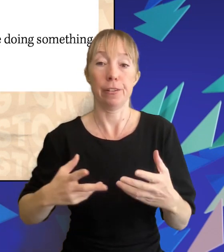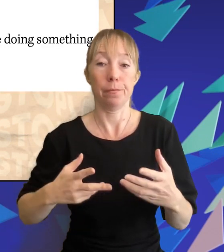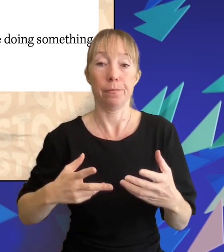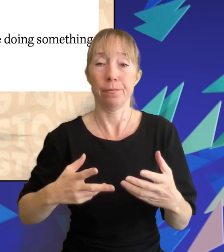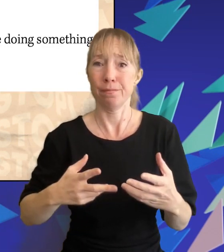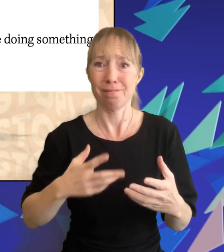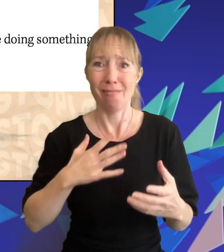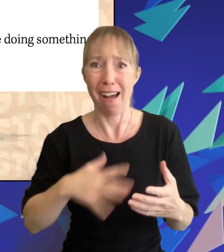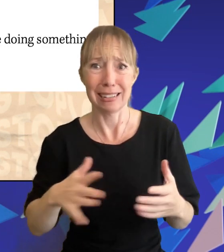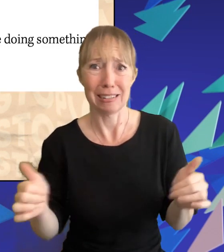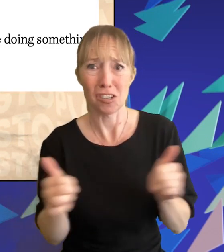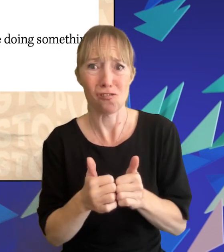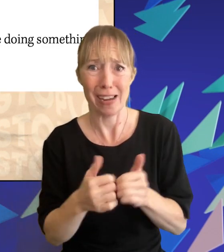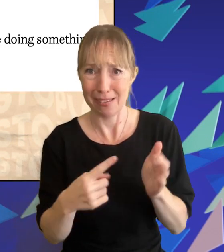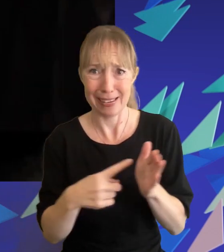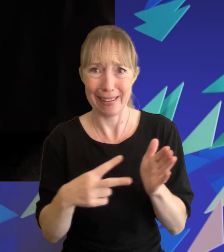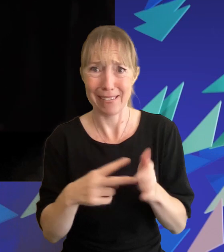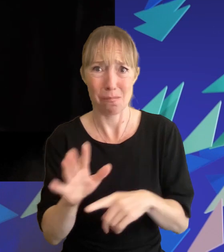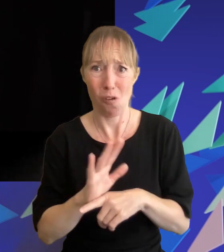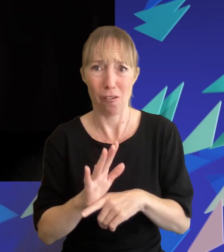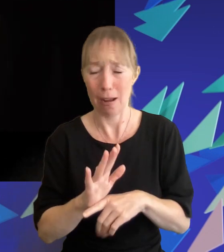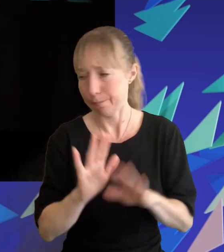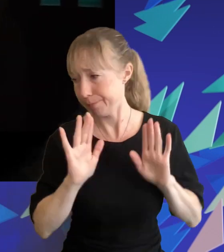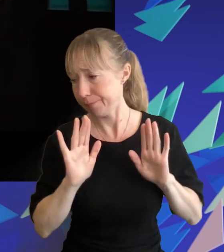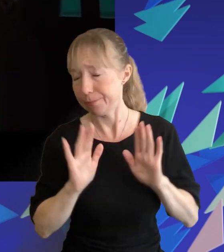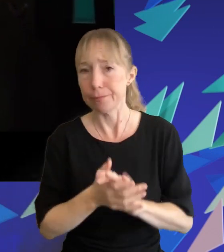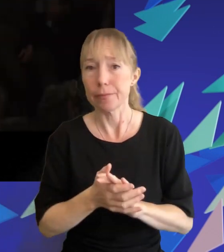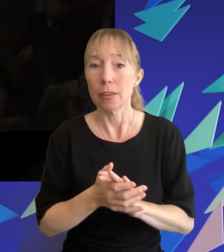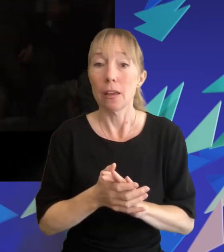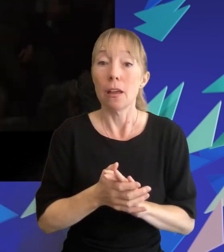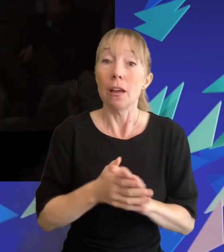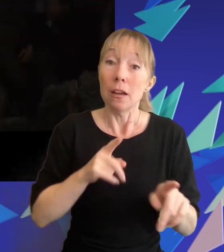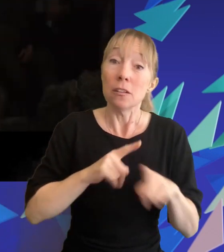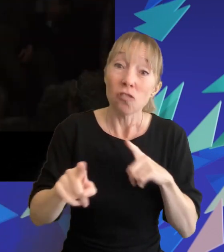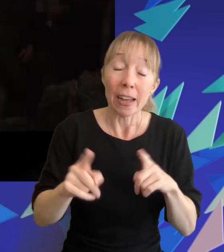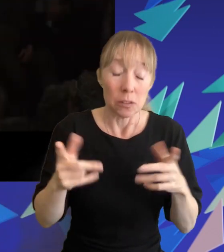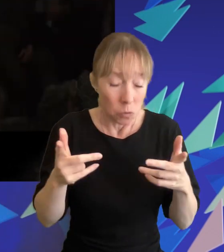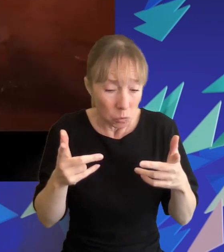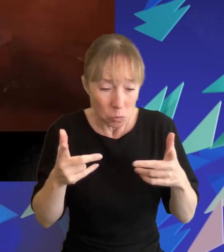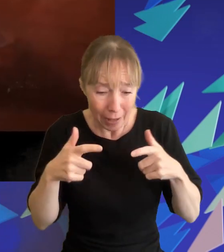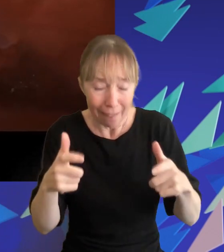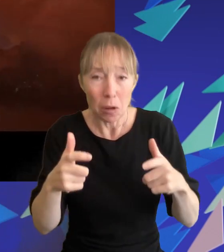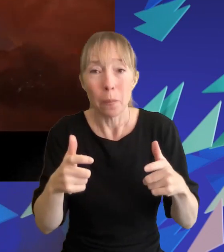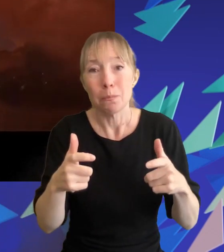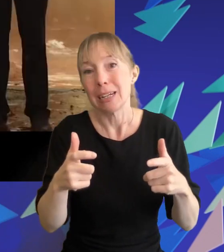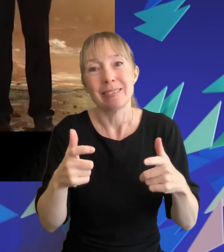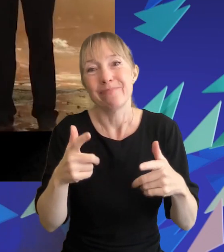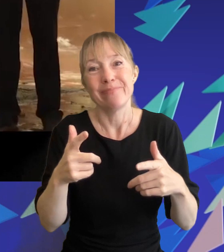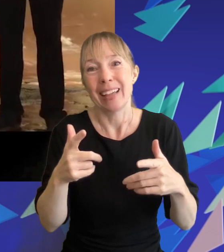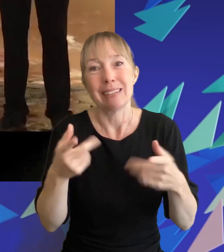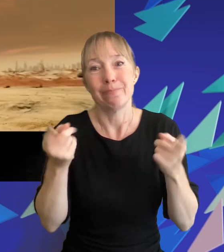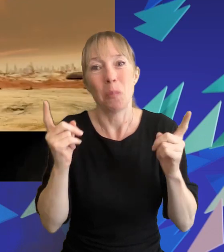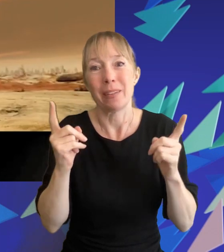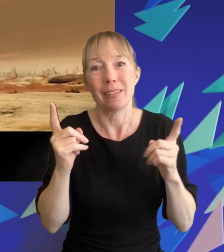she didn't sign up to be in a television show after some determination to keep the projects afloat execs cancelled the plans leaving the